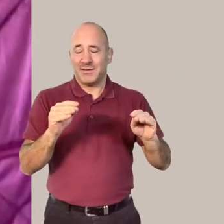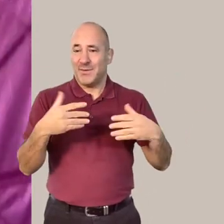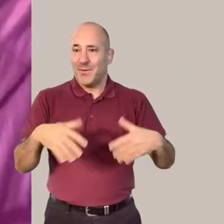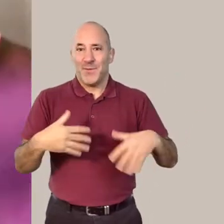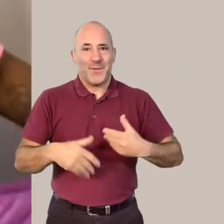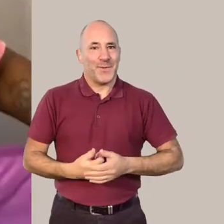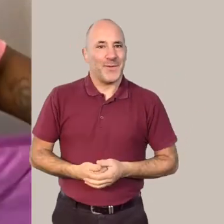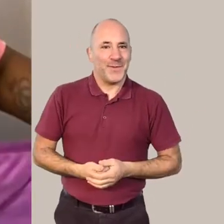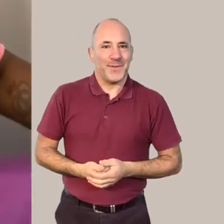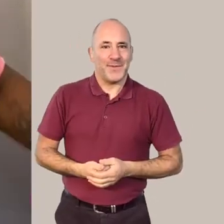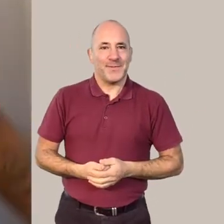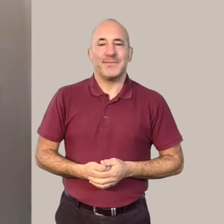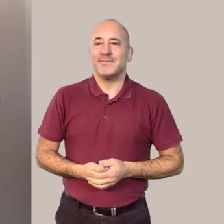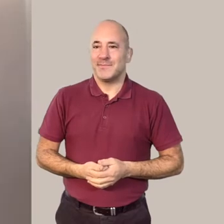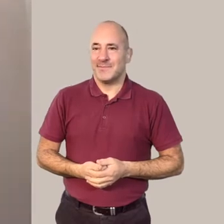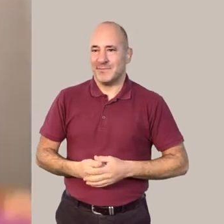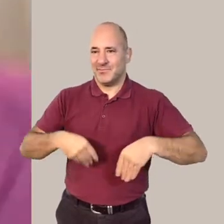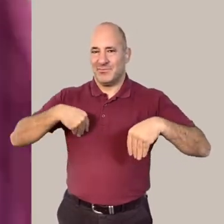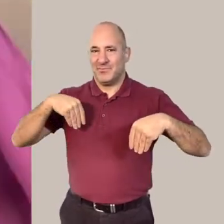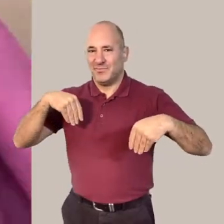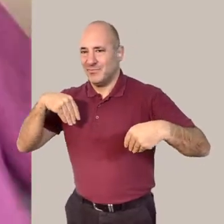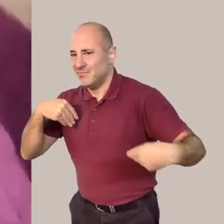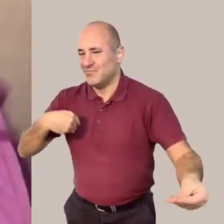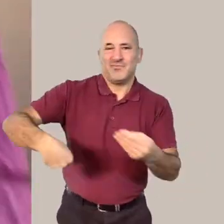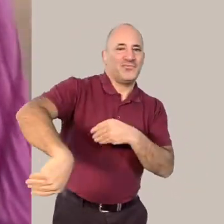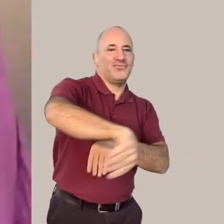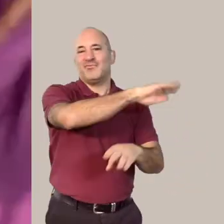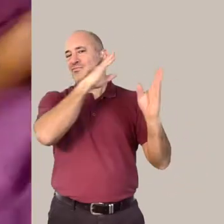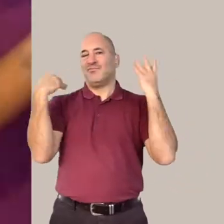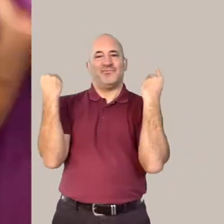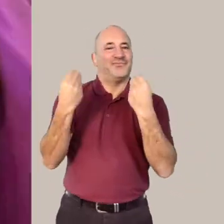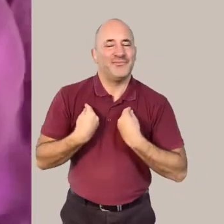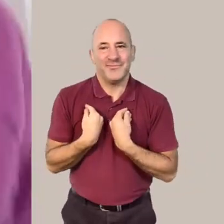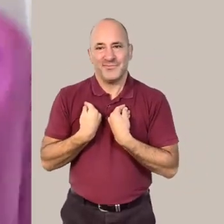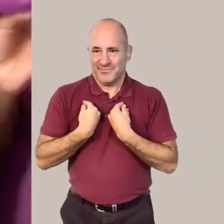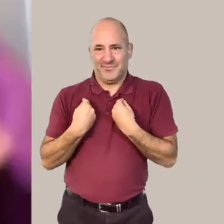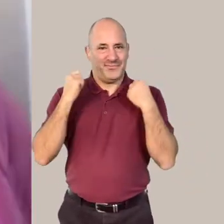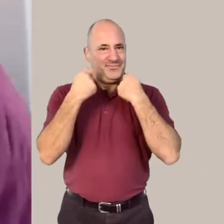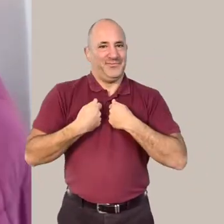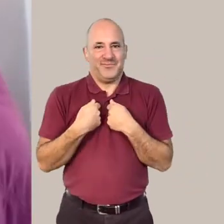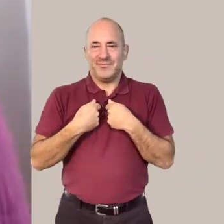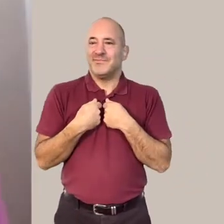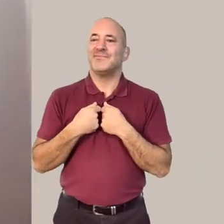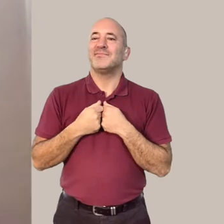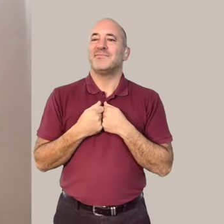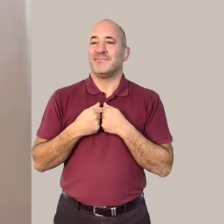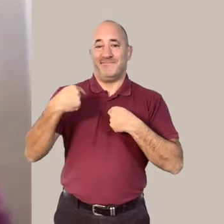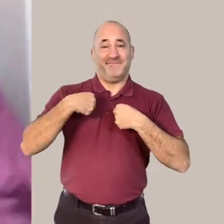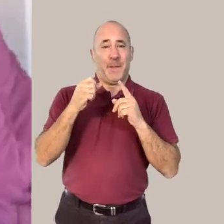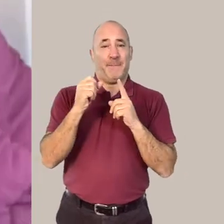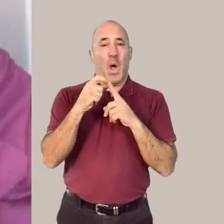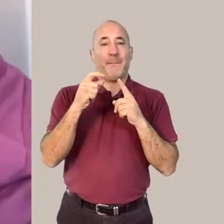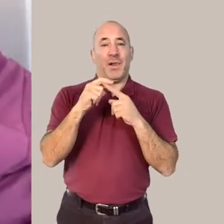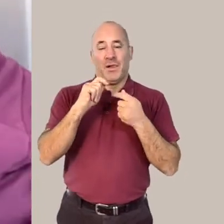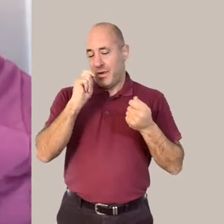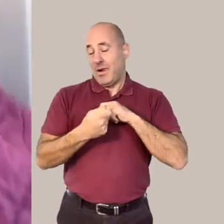blanket and I'm going to wrap it around the back of me wrap it around my shoulders and this